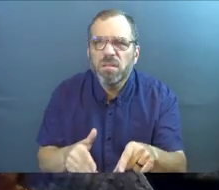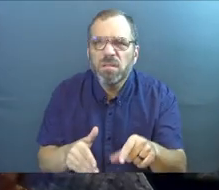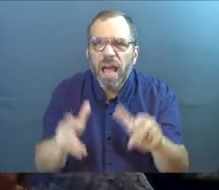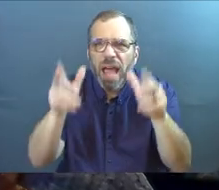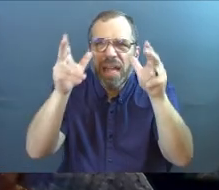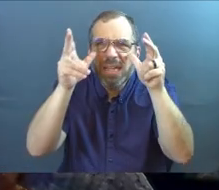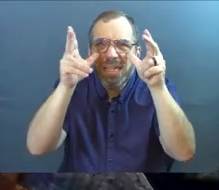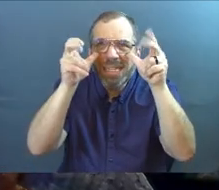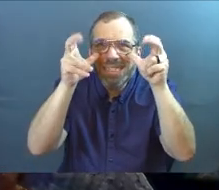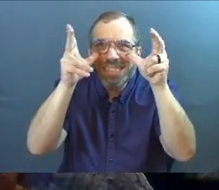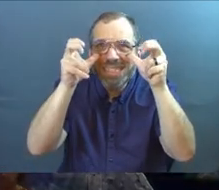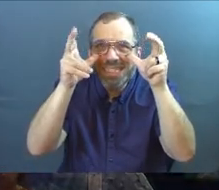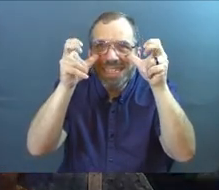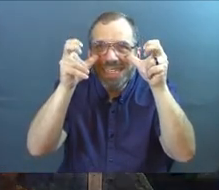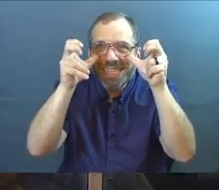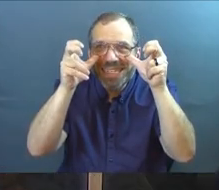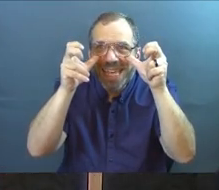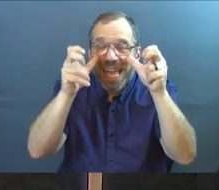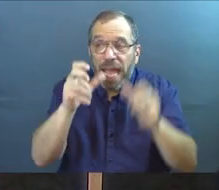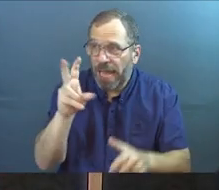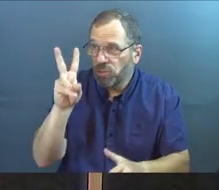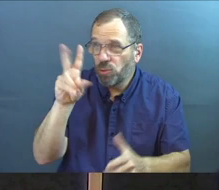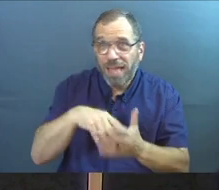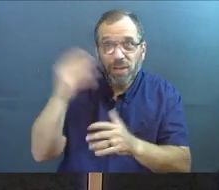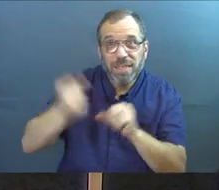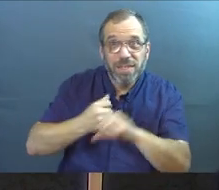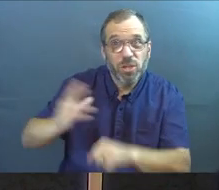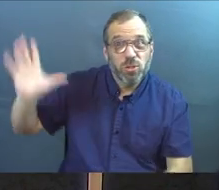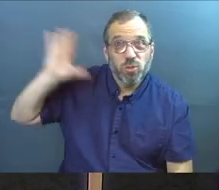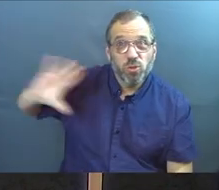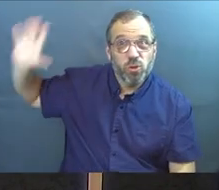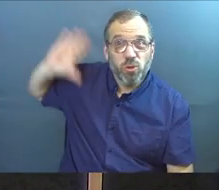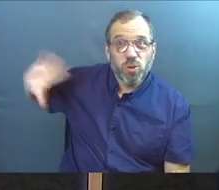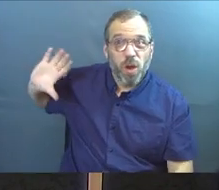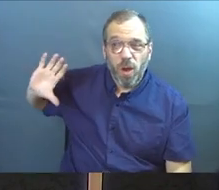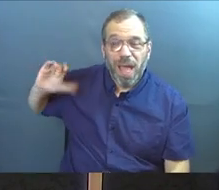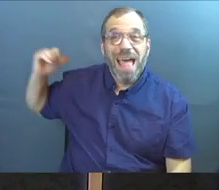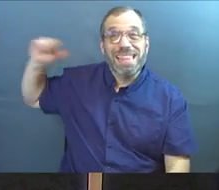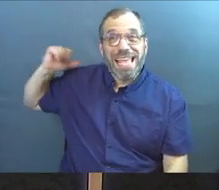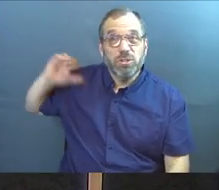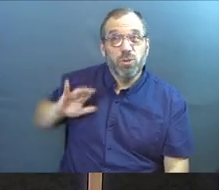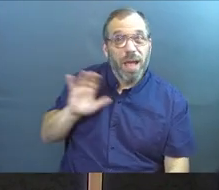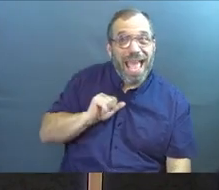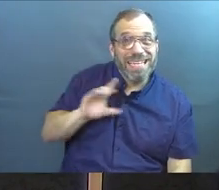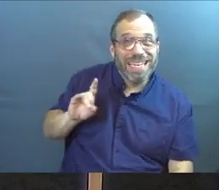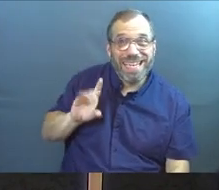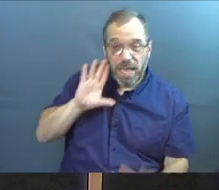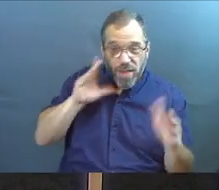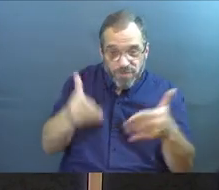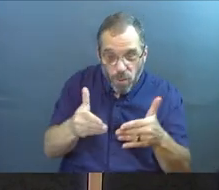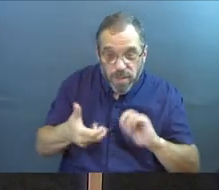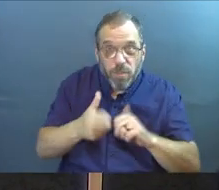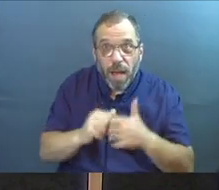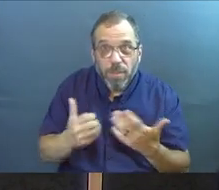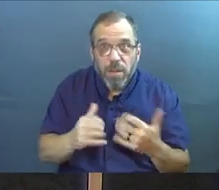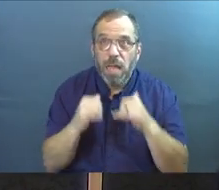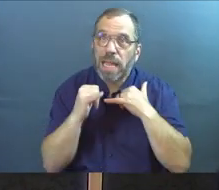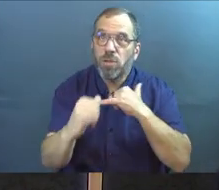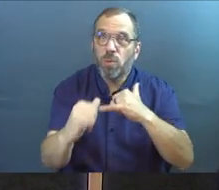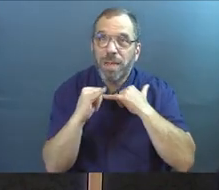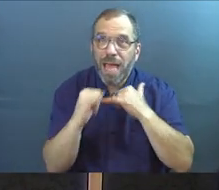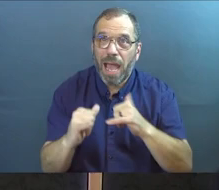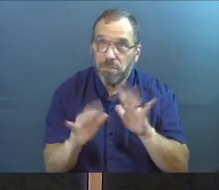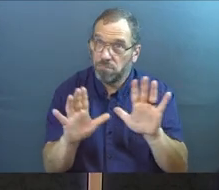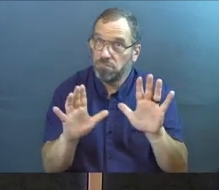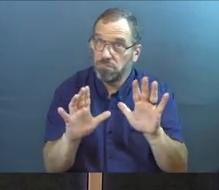listening. And he's going to tell people 2,000 years ago, they had a listening problem and a focus problem as well.